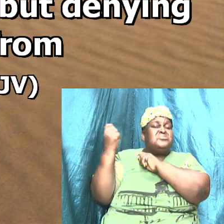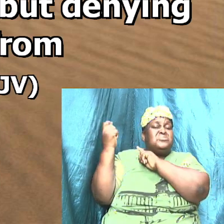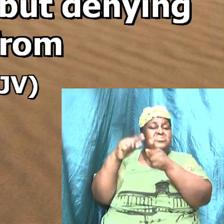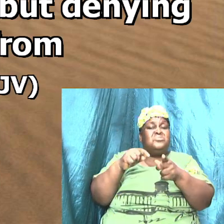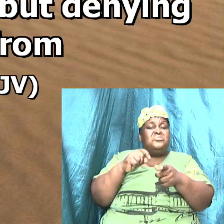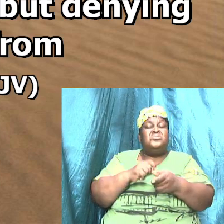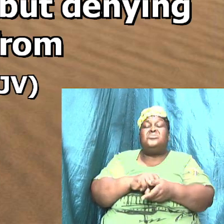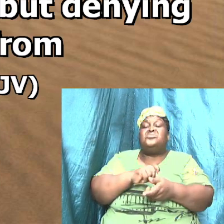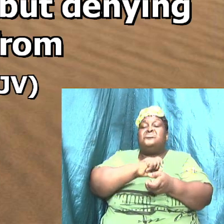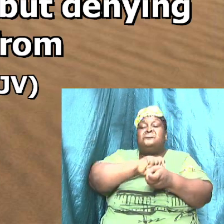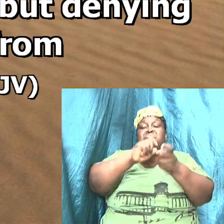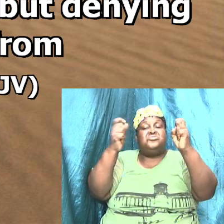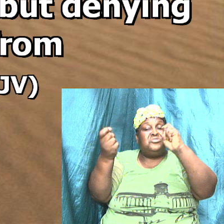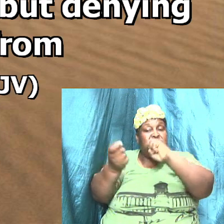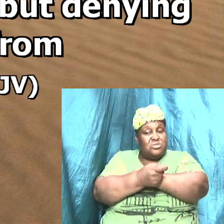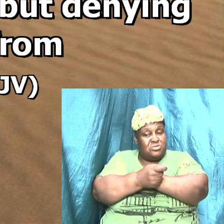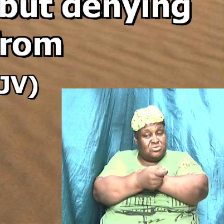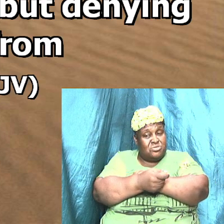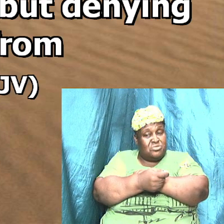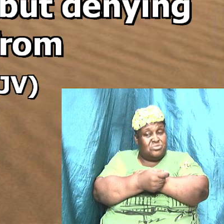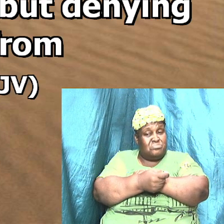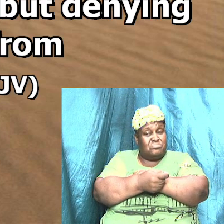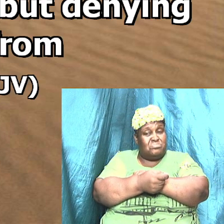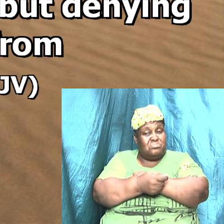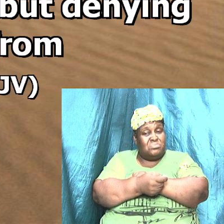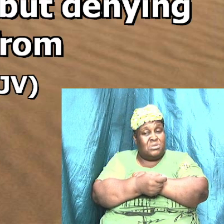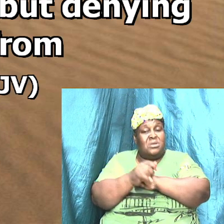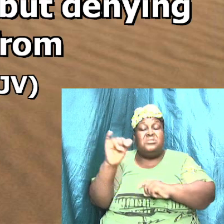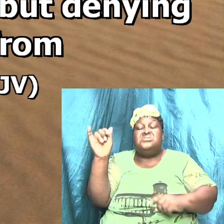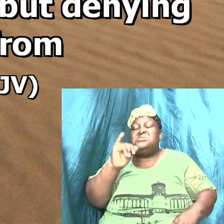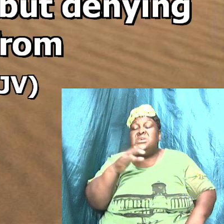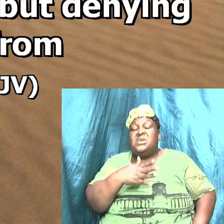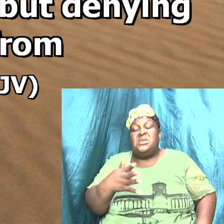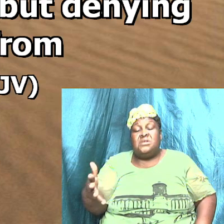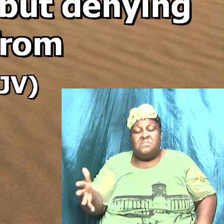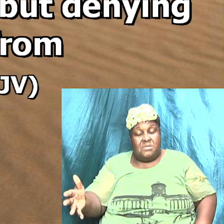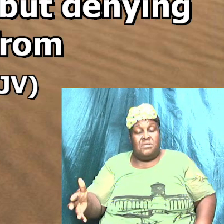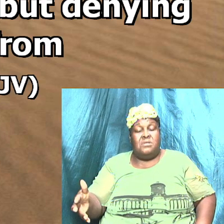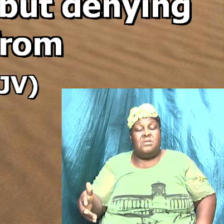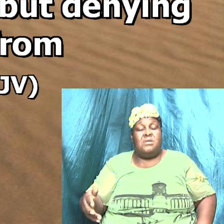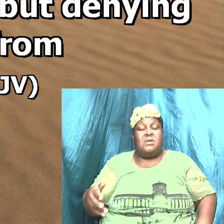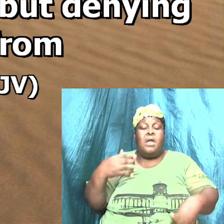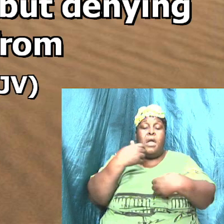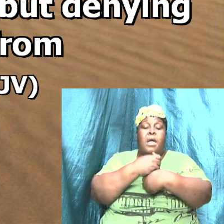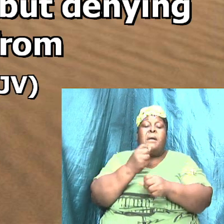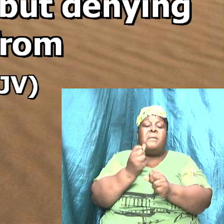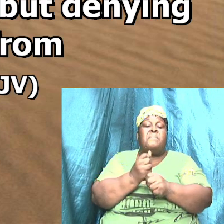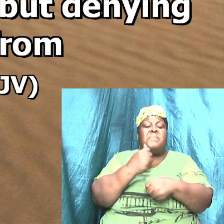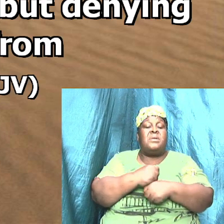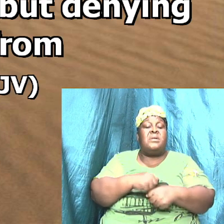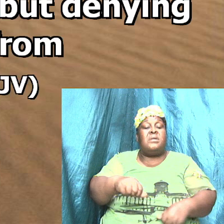Away It was the Same thing That met Ananias And Sapphira